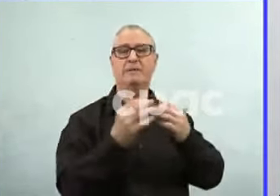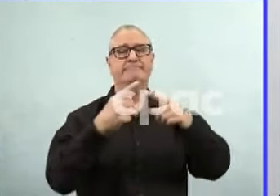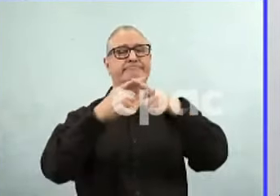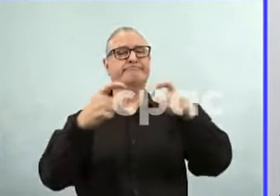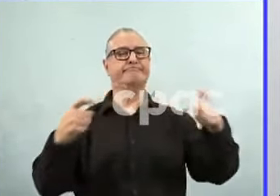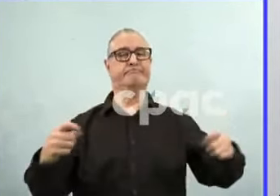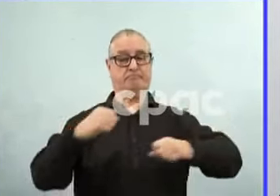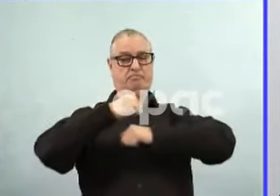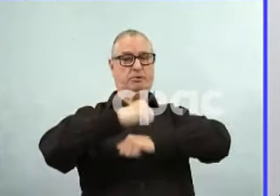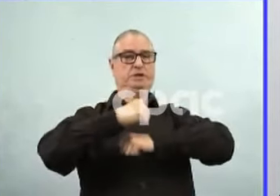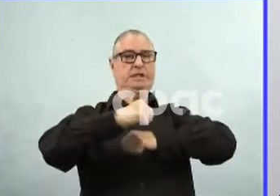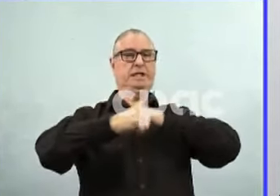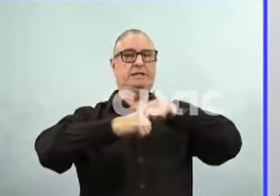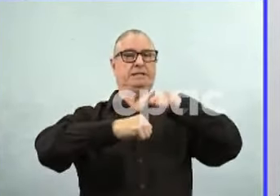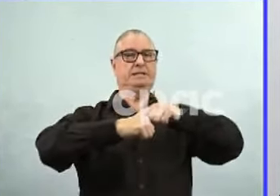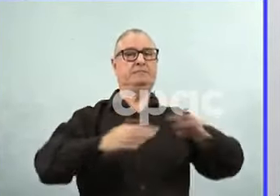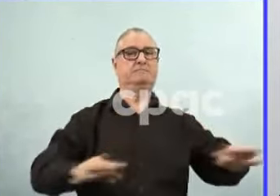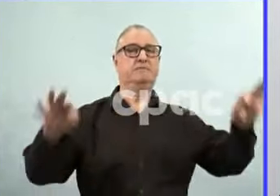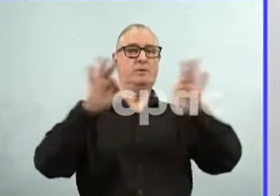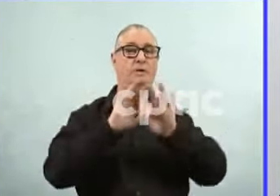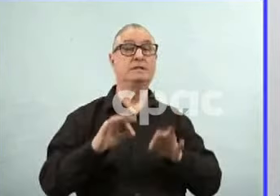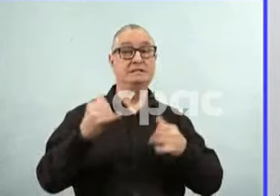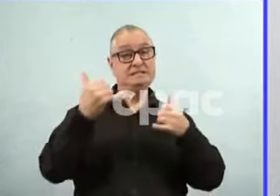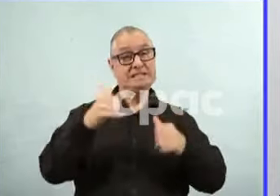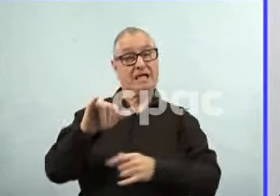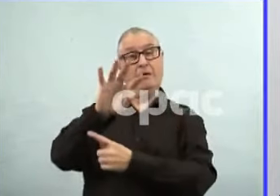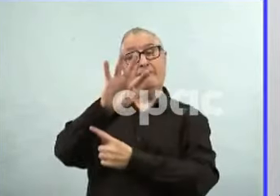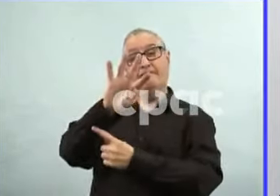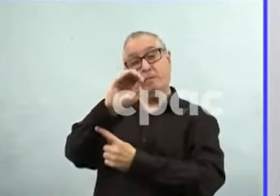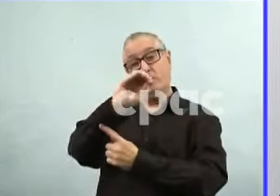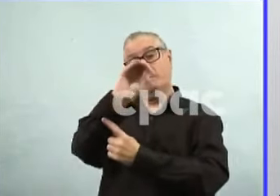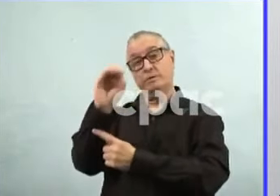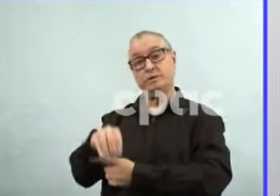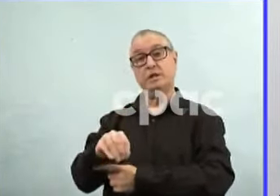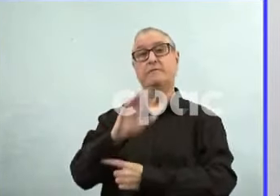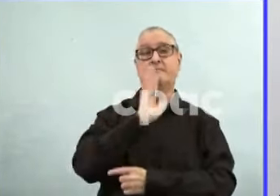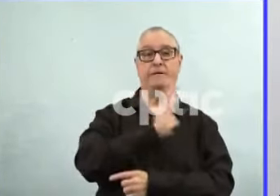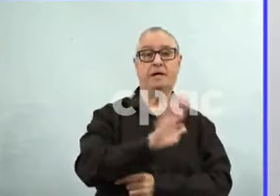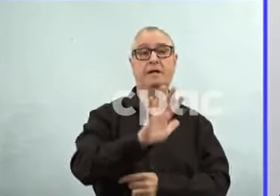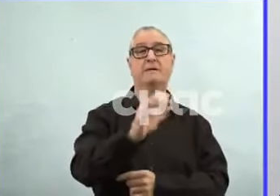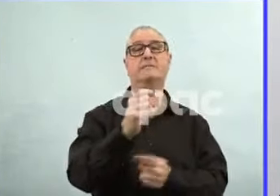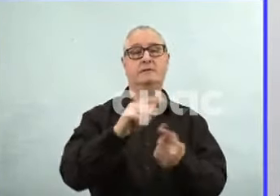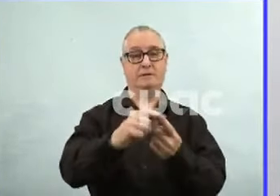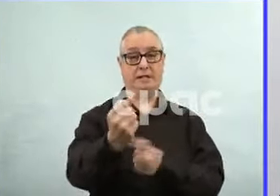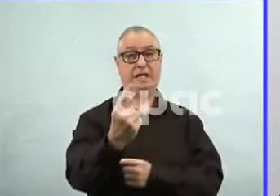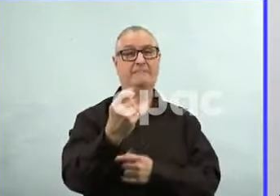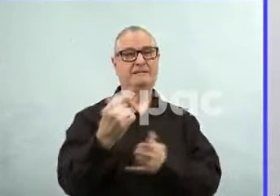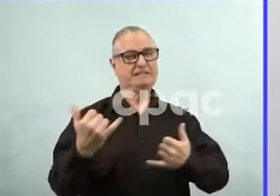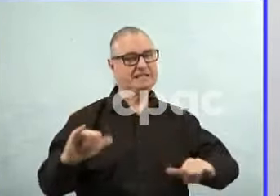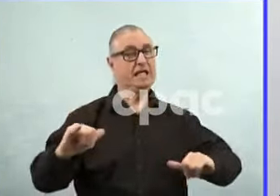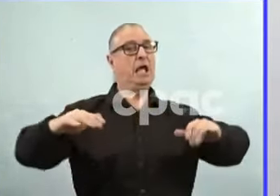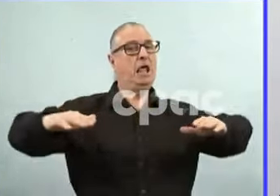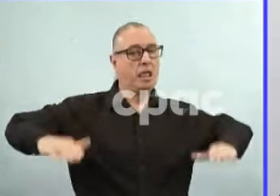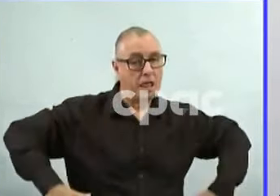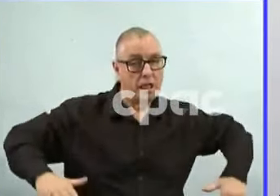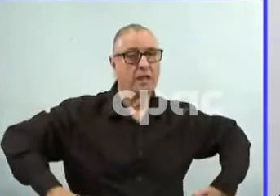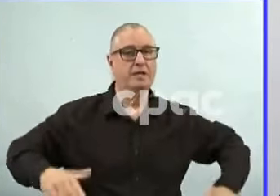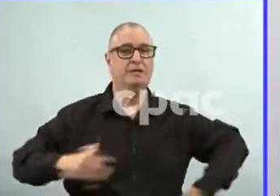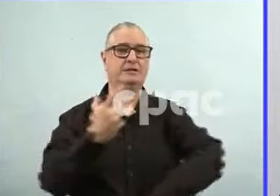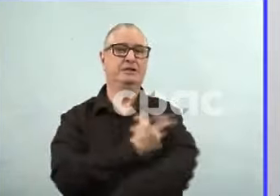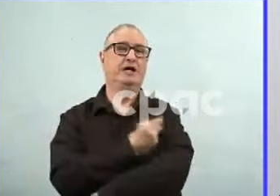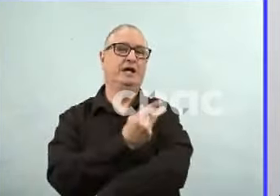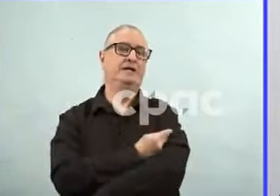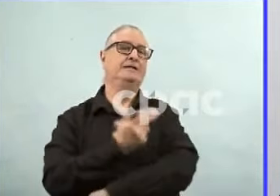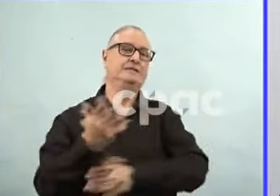percent of kids age 5 to 11 have not had a dose yet. And so we want to get children protected to